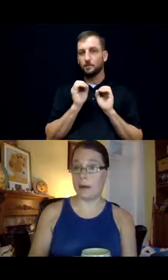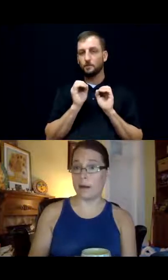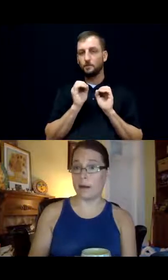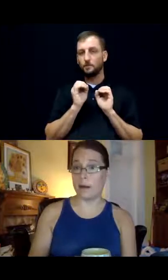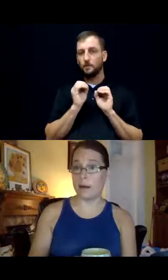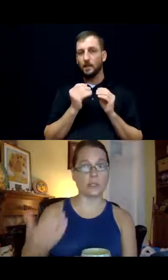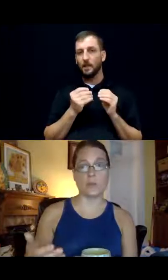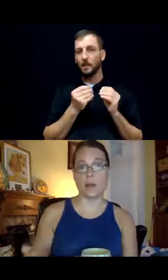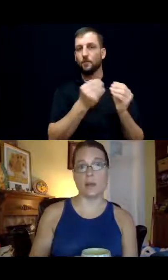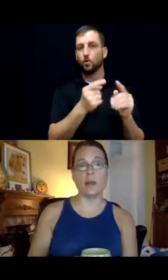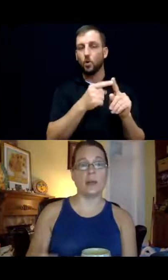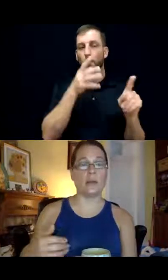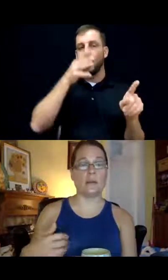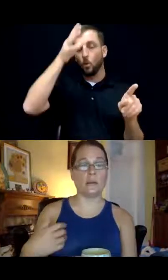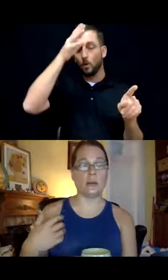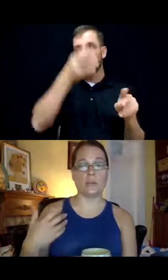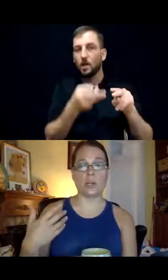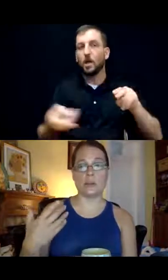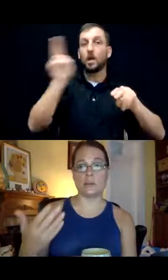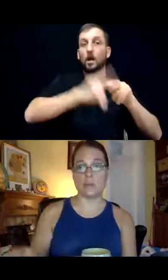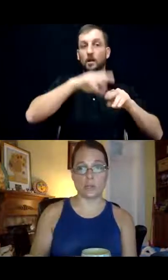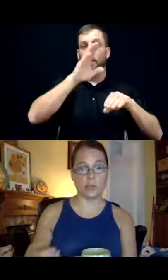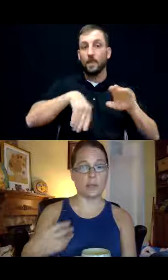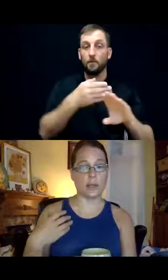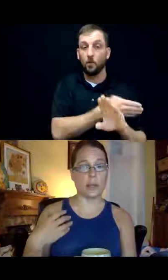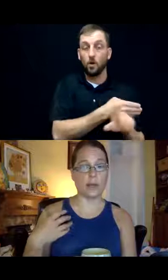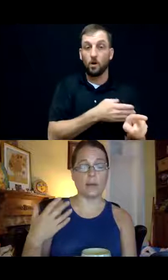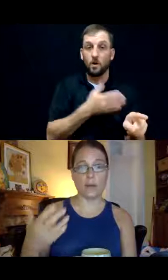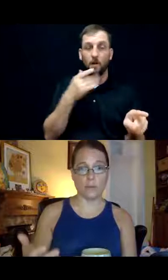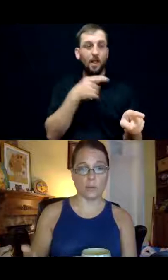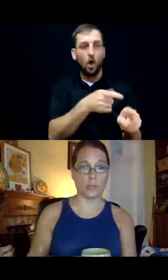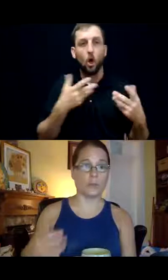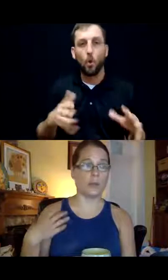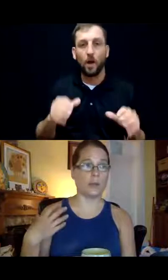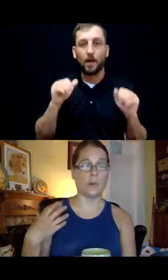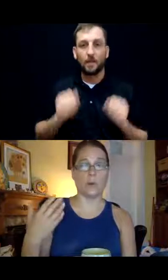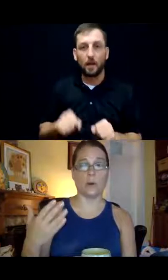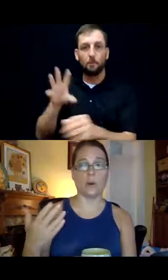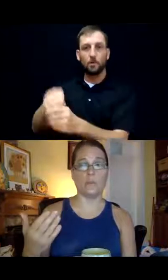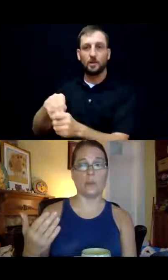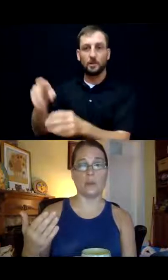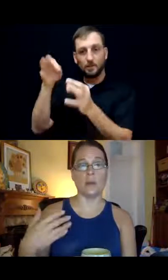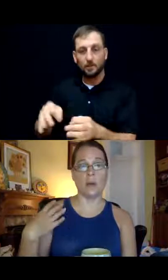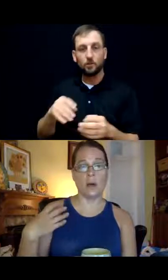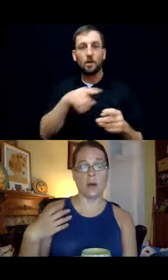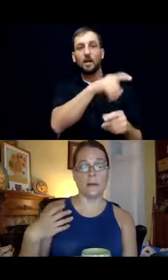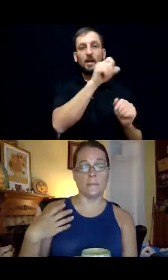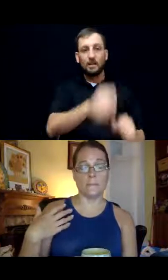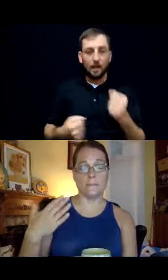have. They can participate in their child's decisions, they can advocate for their children, they can be a part of the